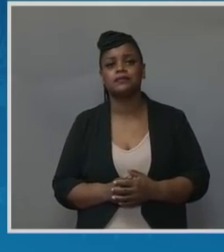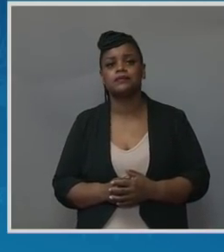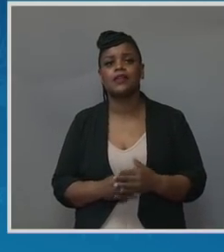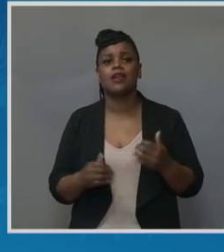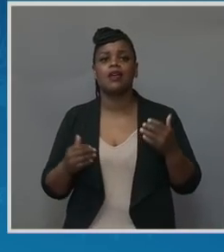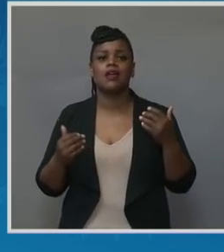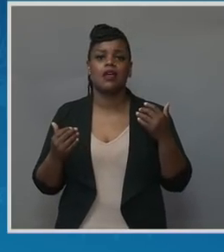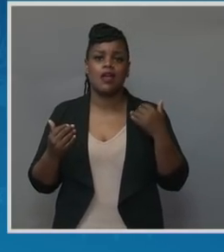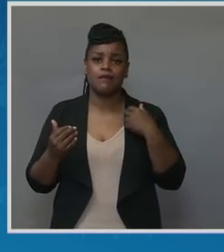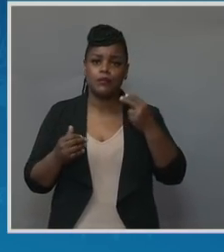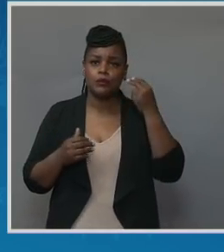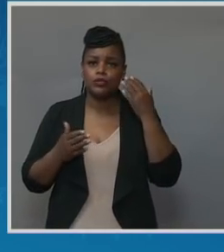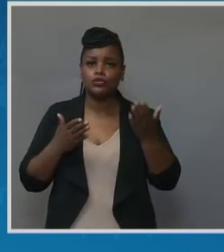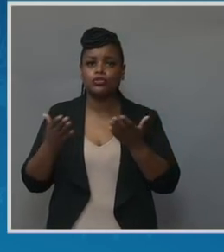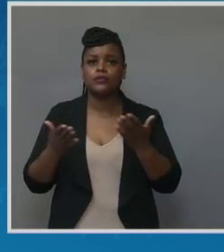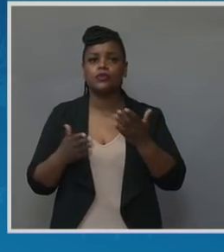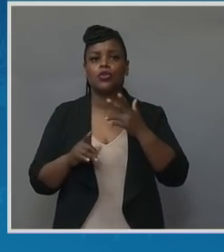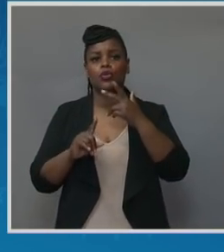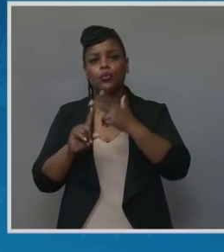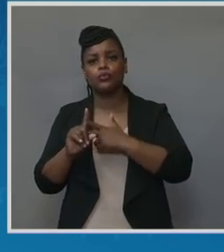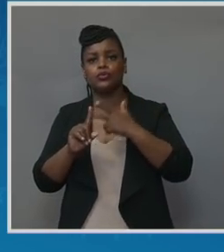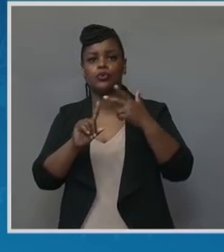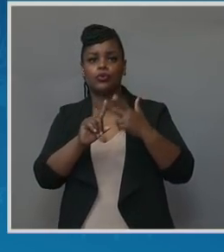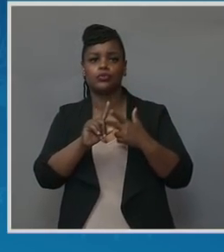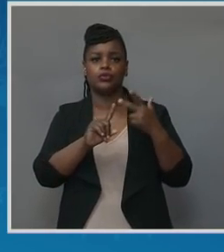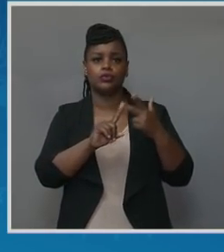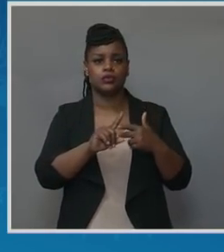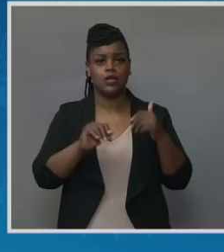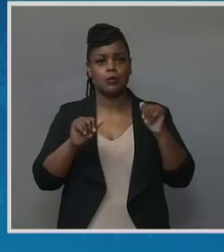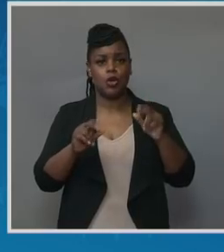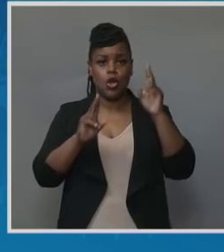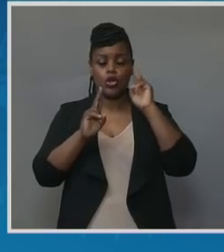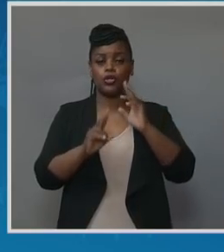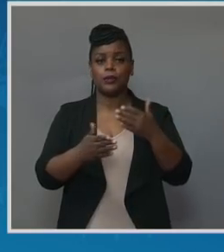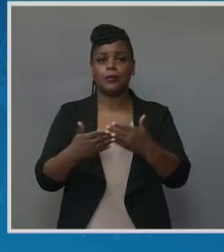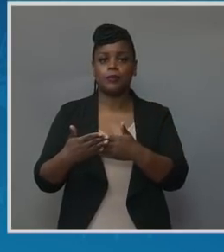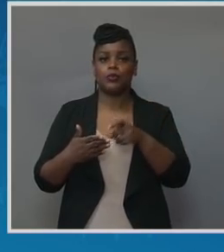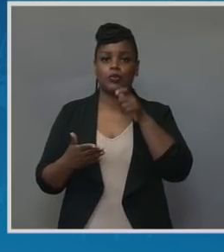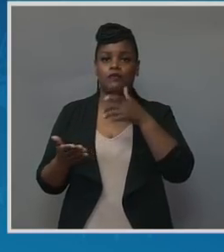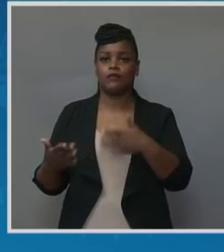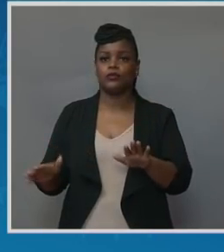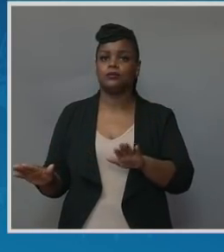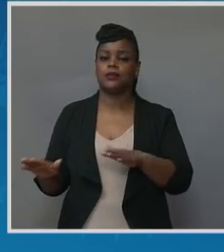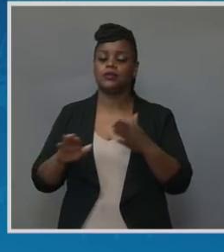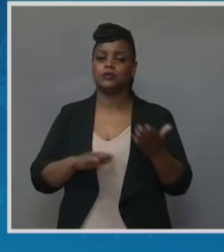quarterly where they were able to honor babies who passed away during childbirth.